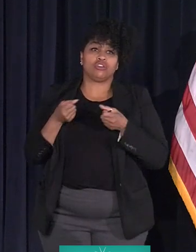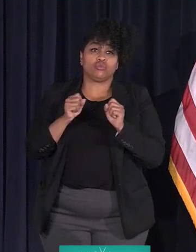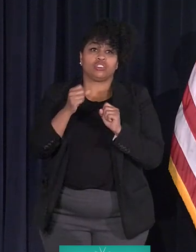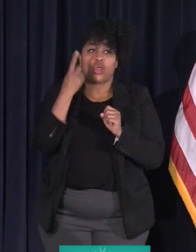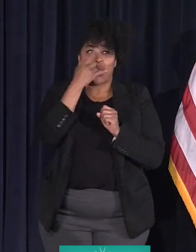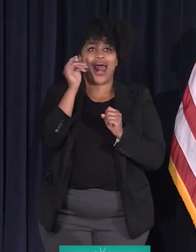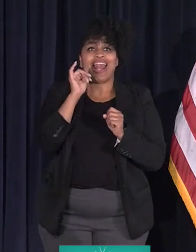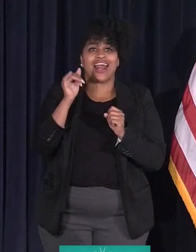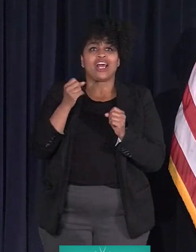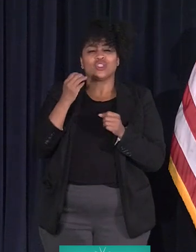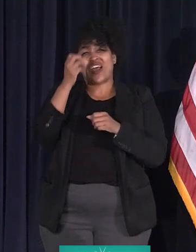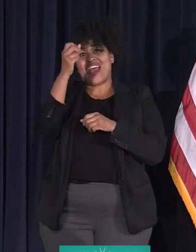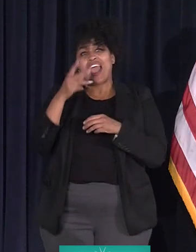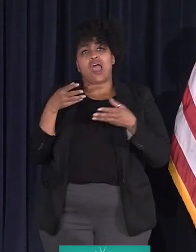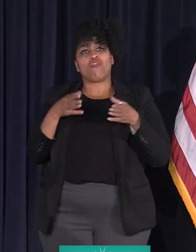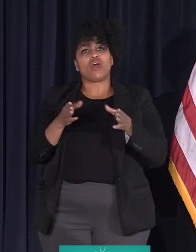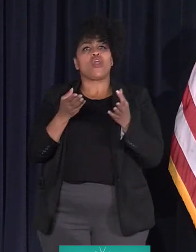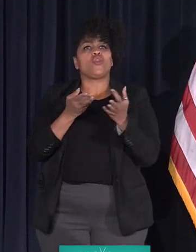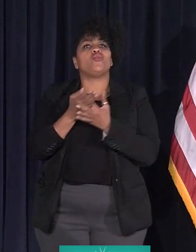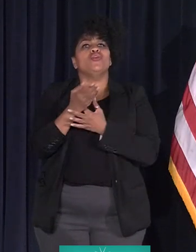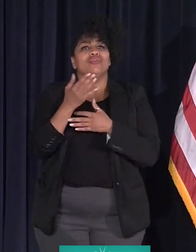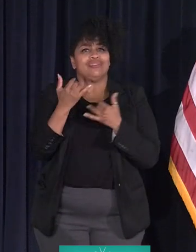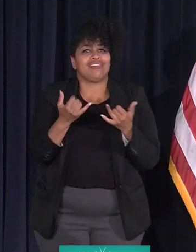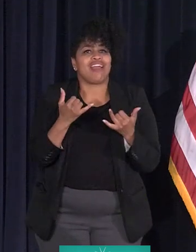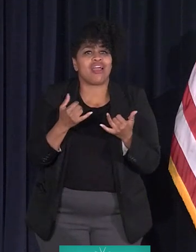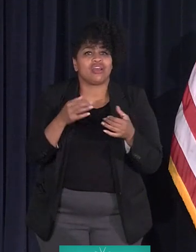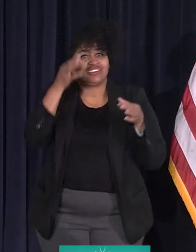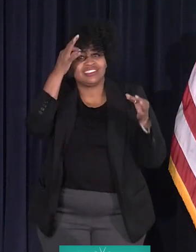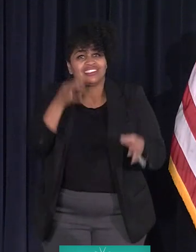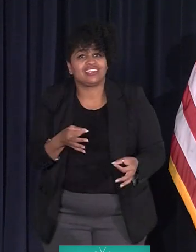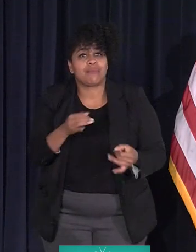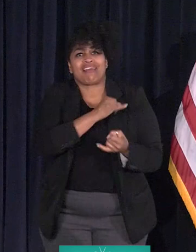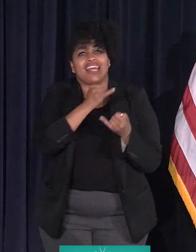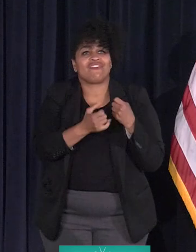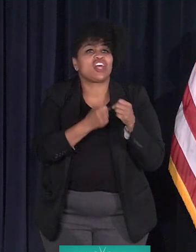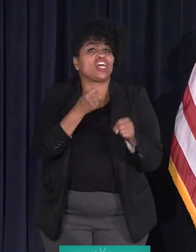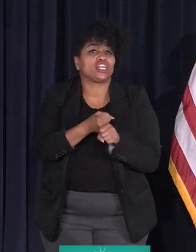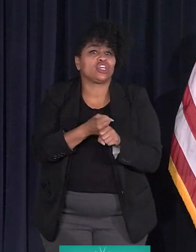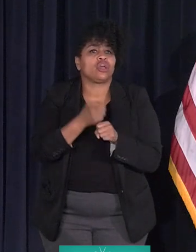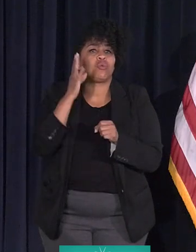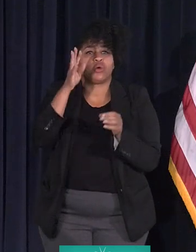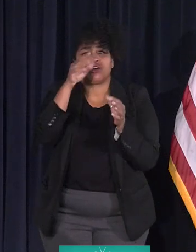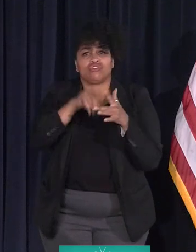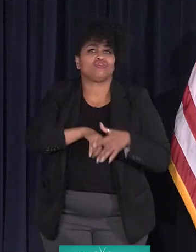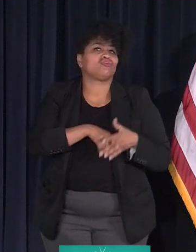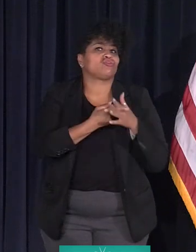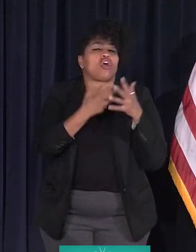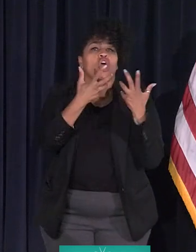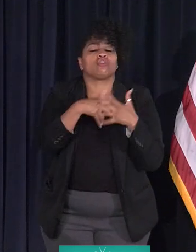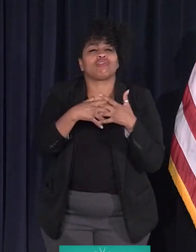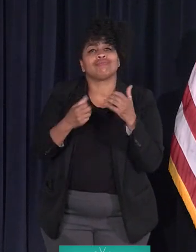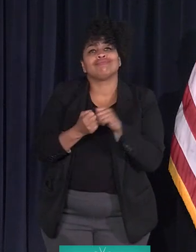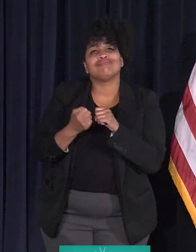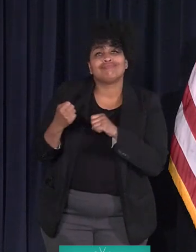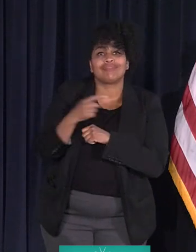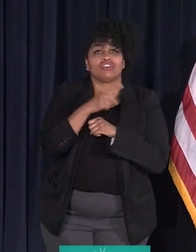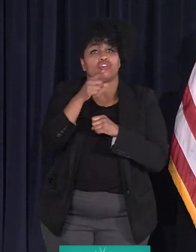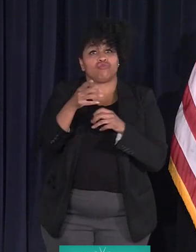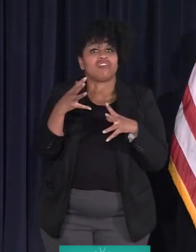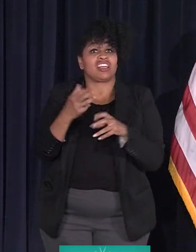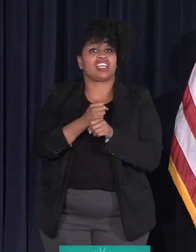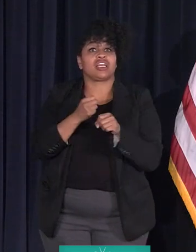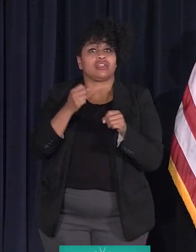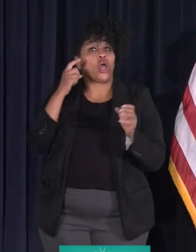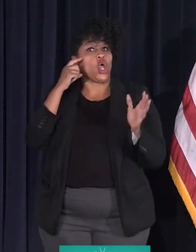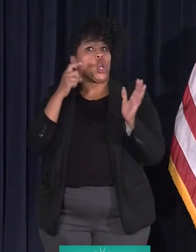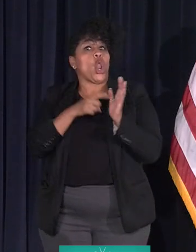streetscape is going to look like. So they're about halfway through the processes. We're going to make decisions by the end of the year. We're going to start construction next year. So when you get